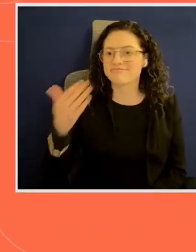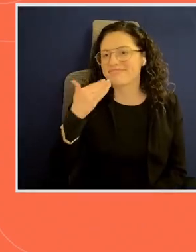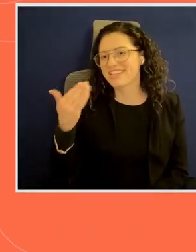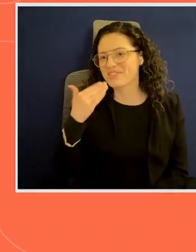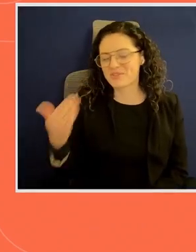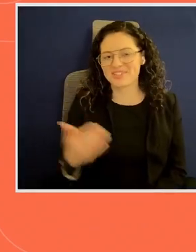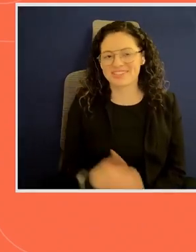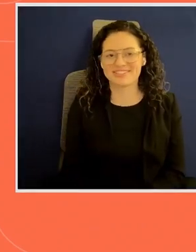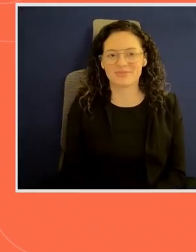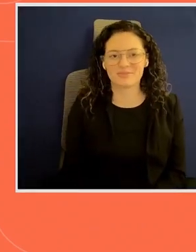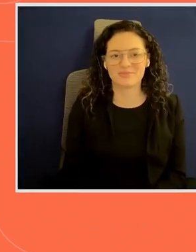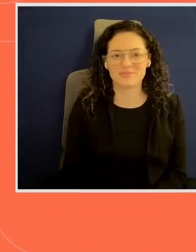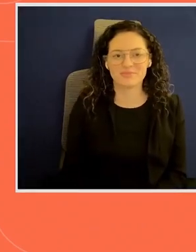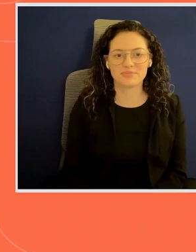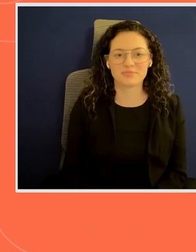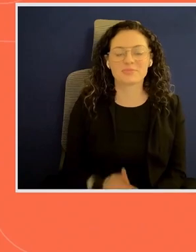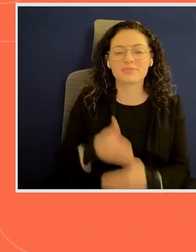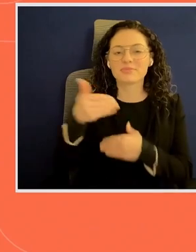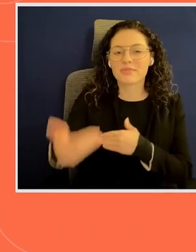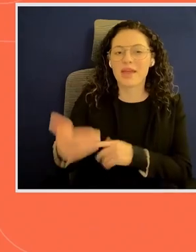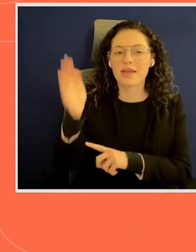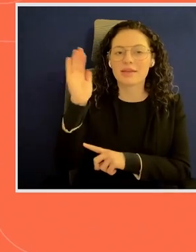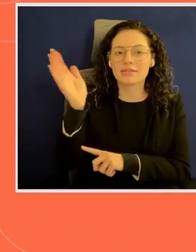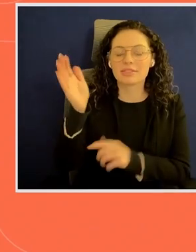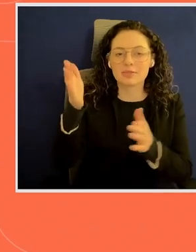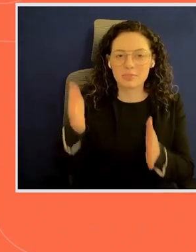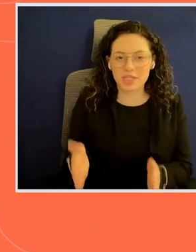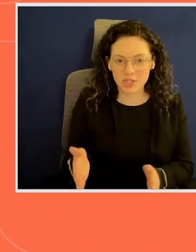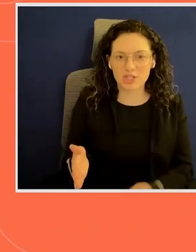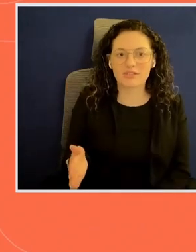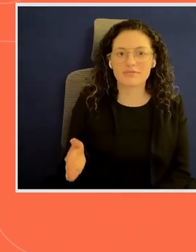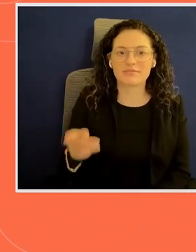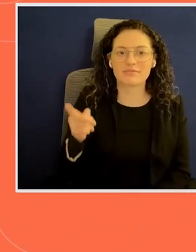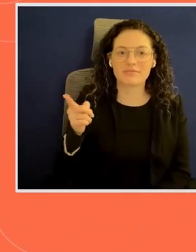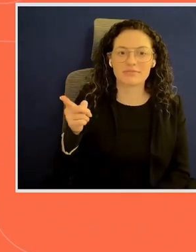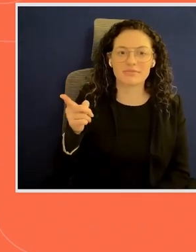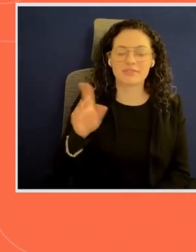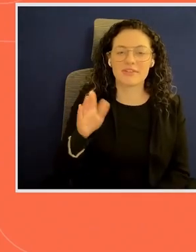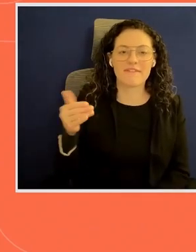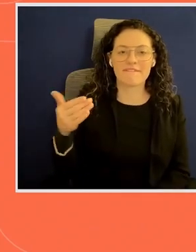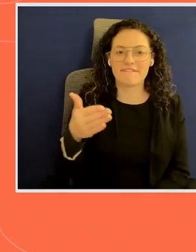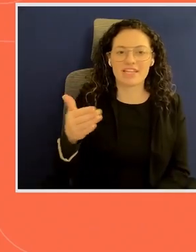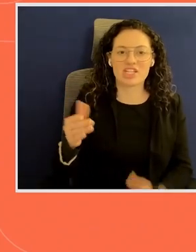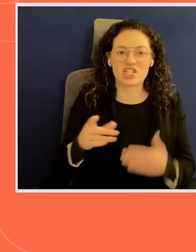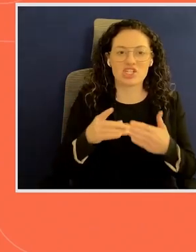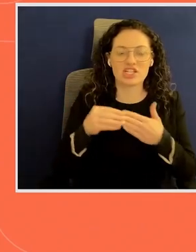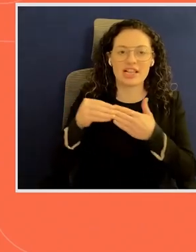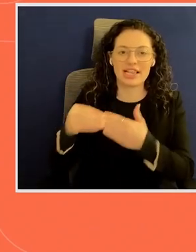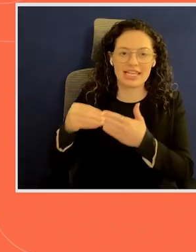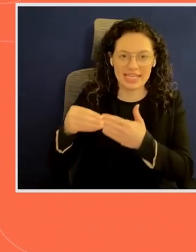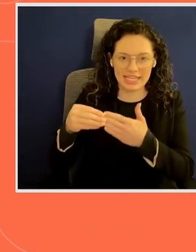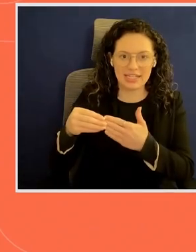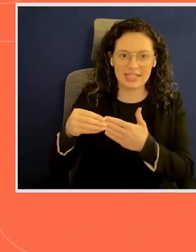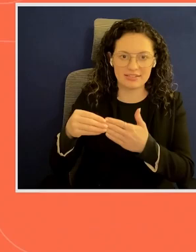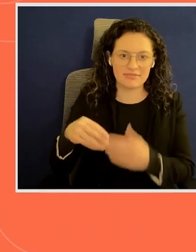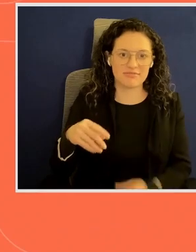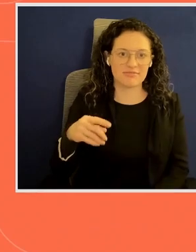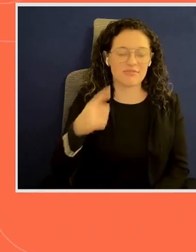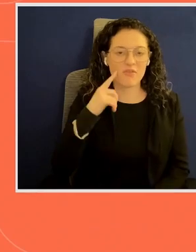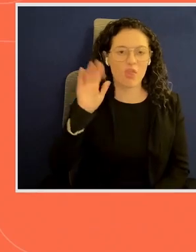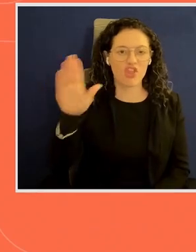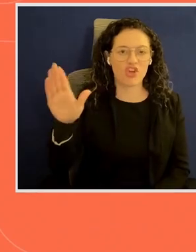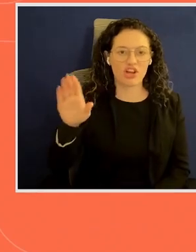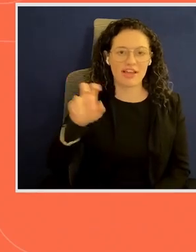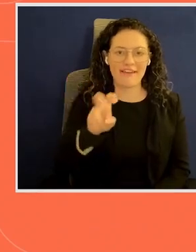The next speaker is Inder Ruffiati, who's Fisheries Lead at Pesisir Lestari and Blue Ventures. Inder